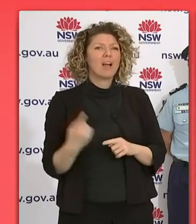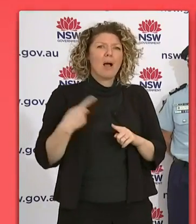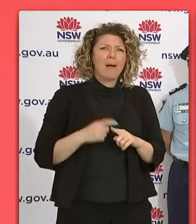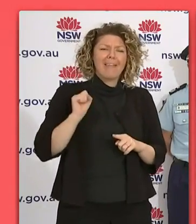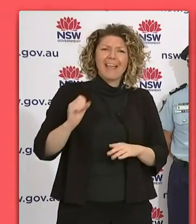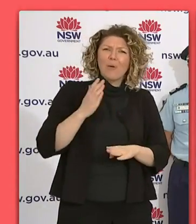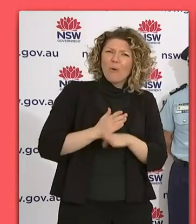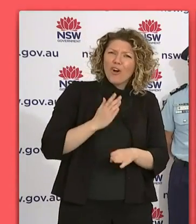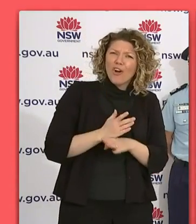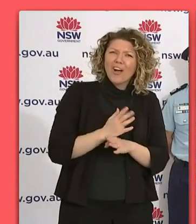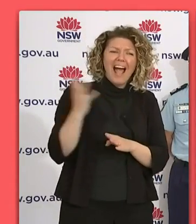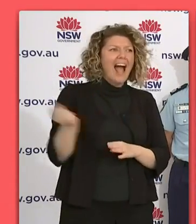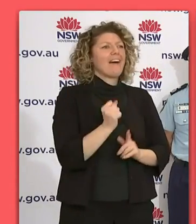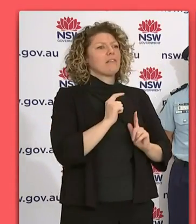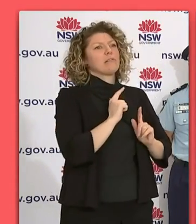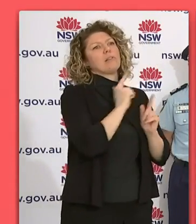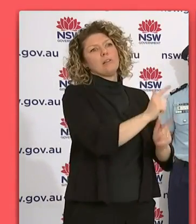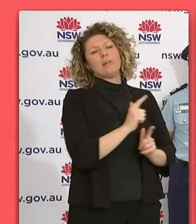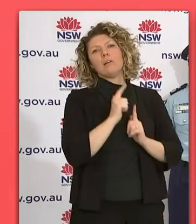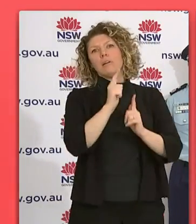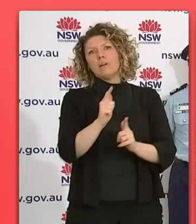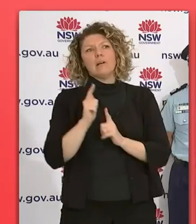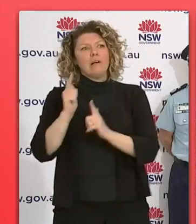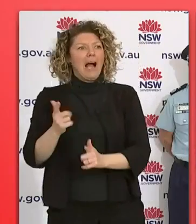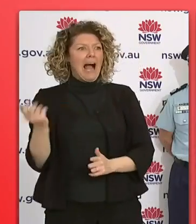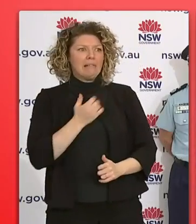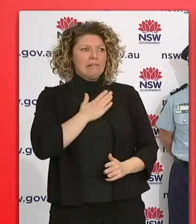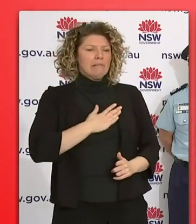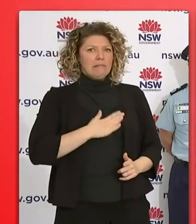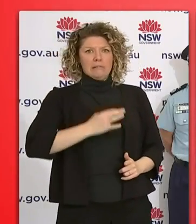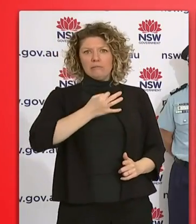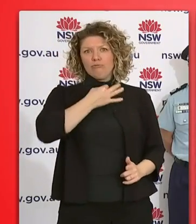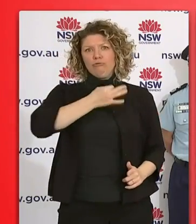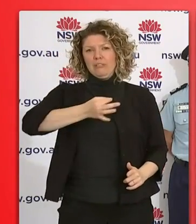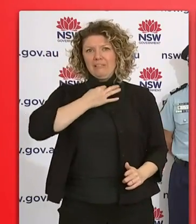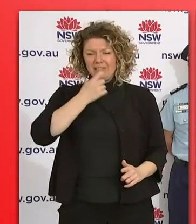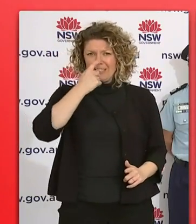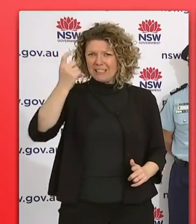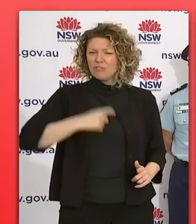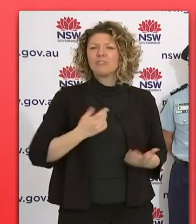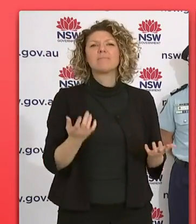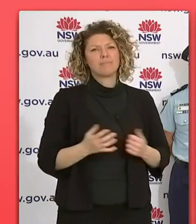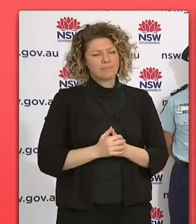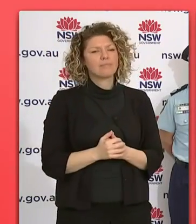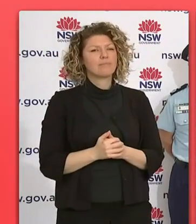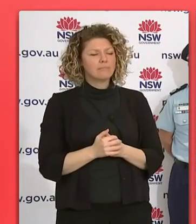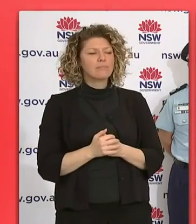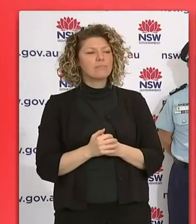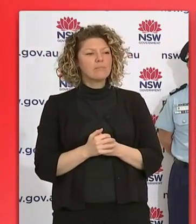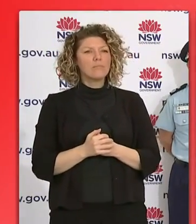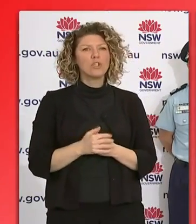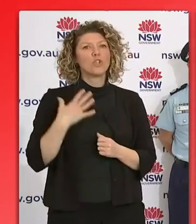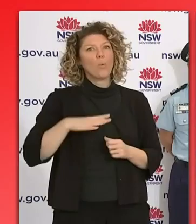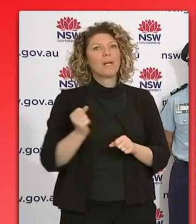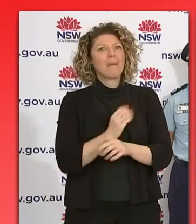potentially taking that home to their large extended families. And if we get to them next week, uh, we think that will have a positive impact in